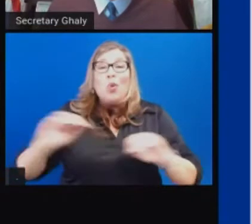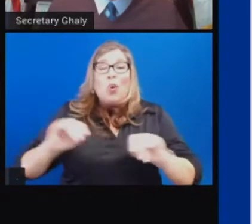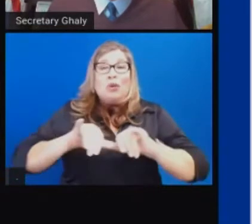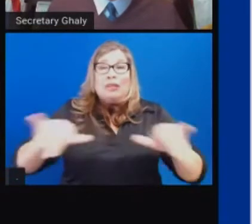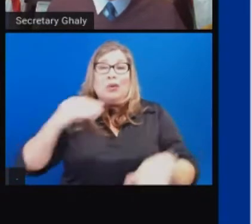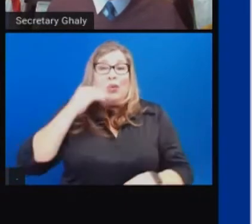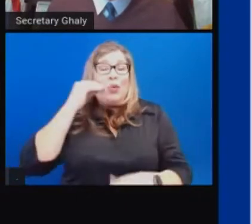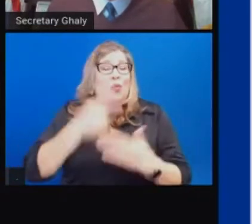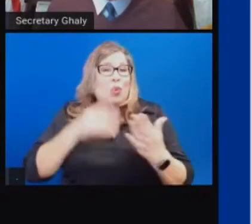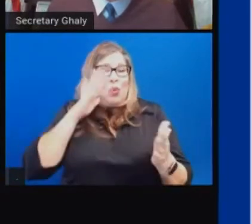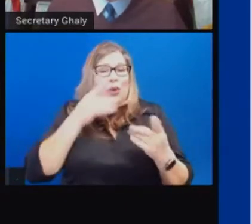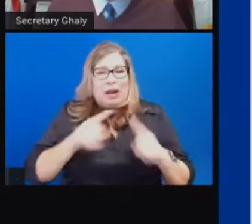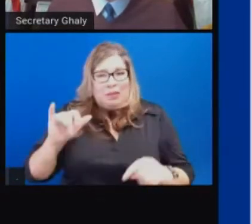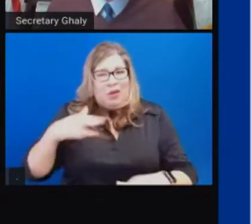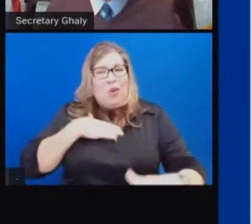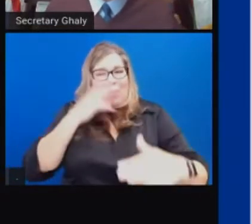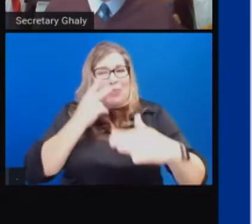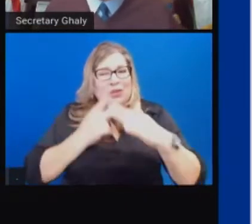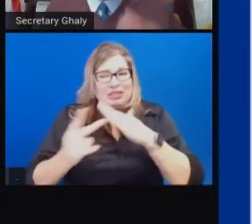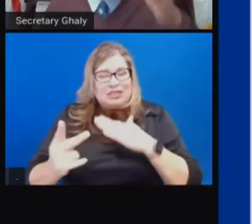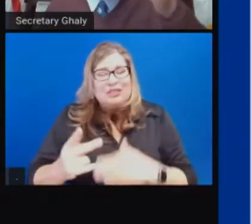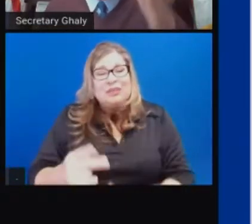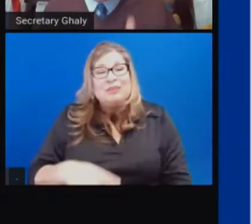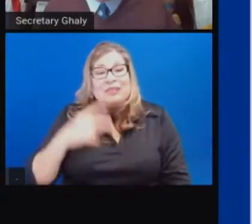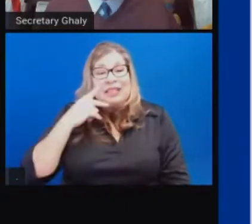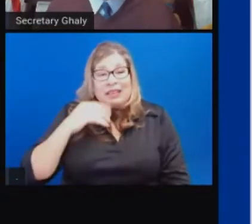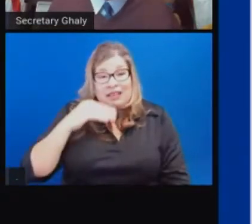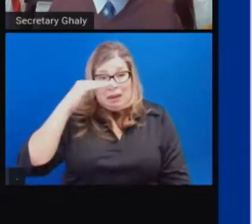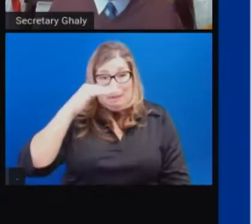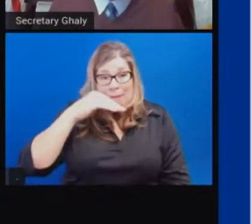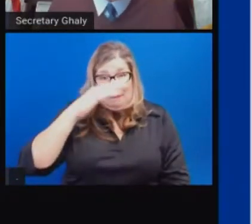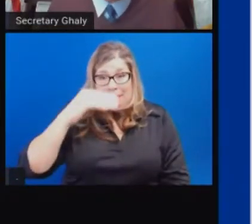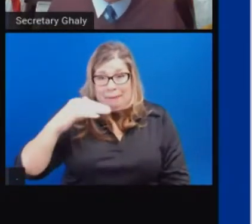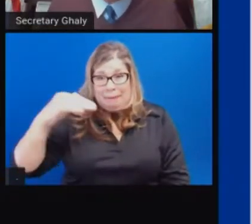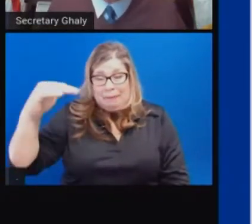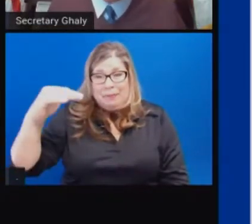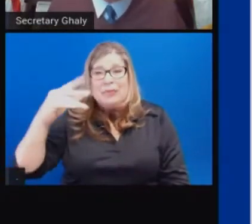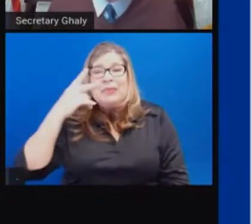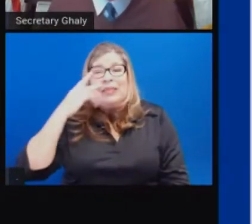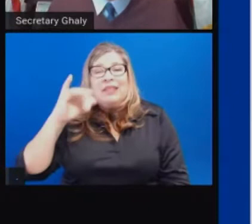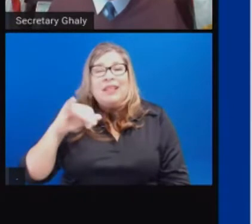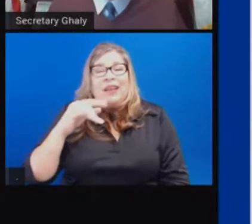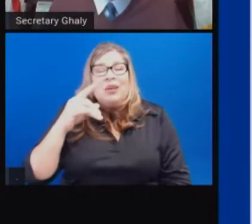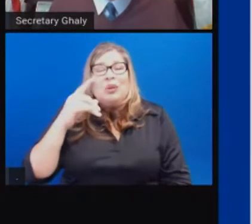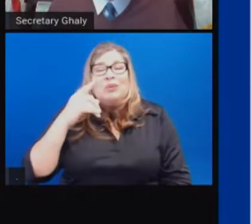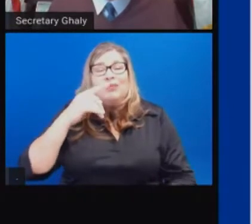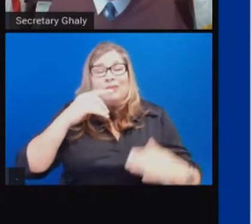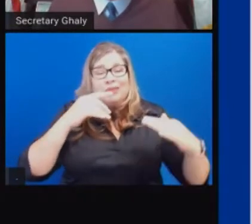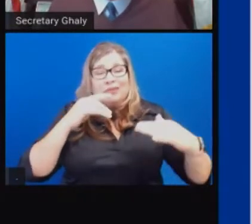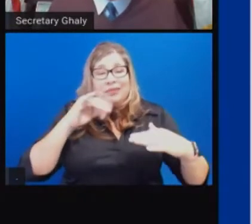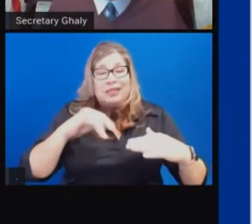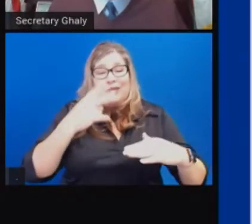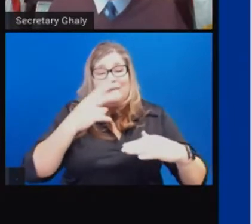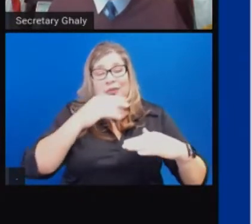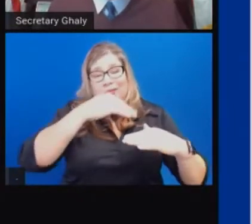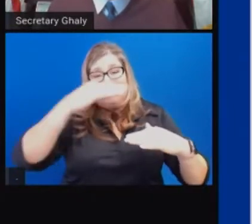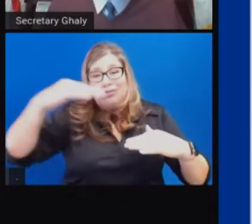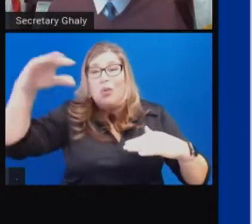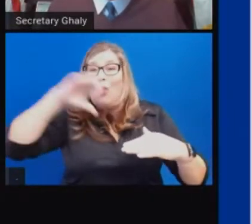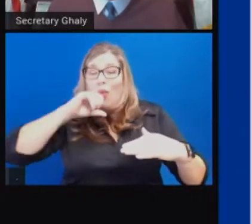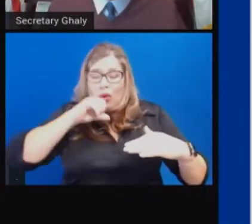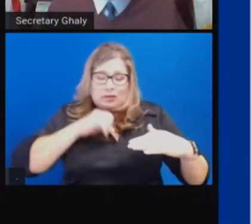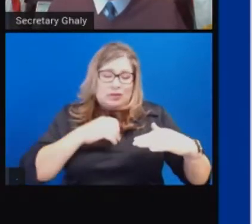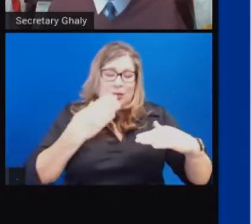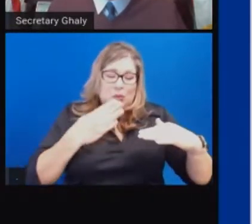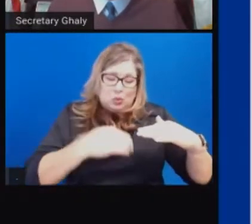looking at what happened, you see this vertical line, the red line right around early December, where